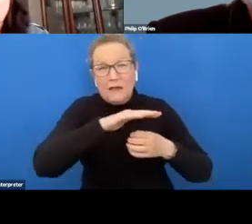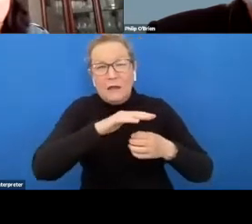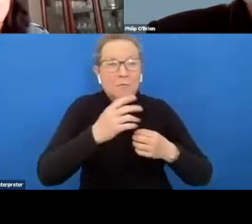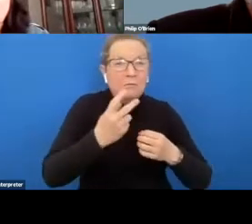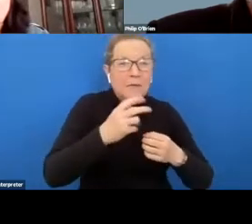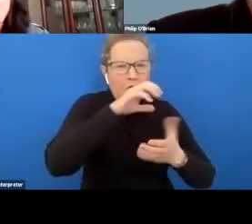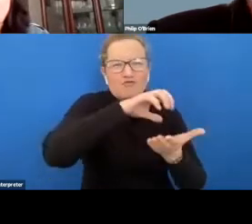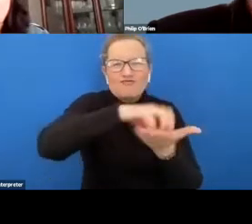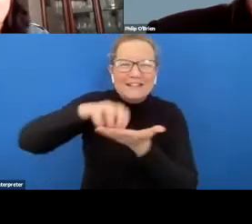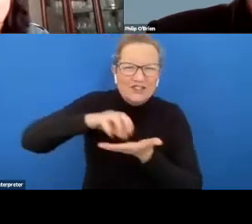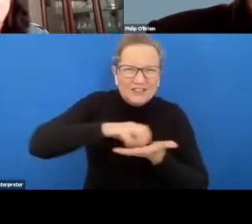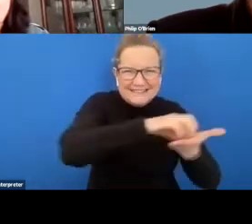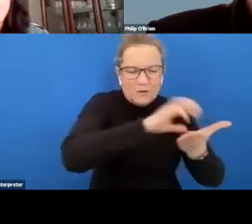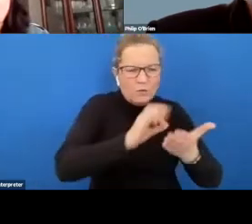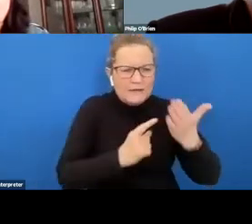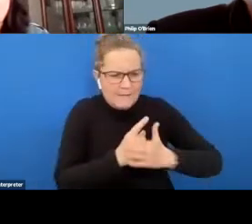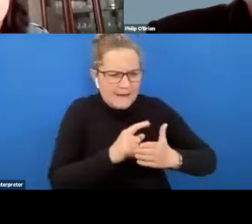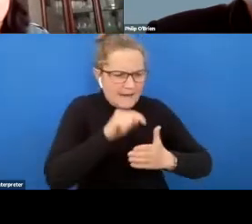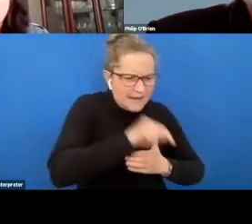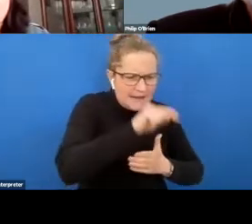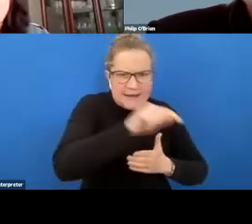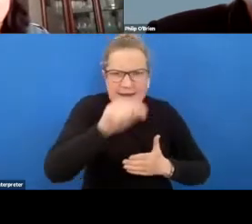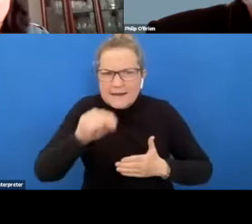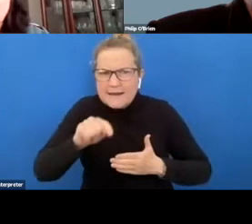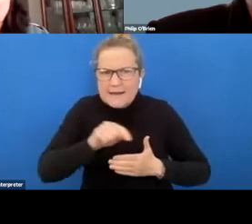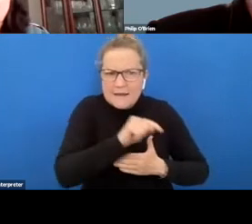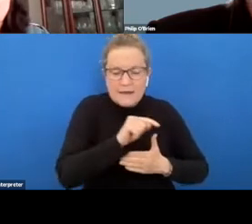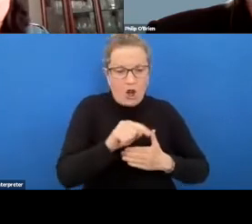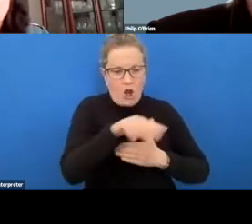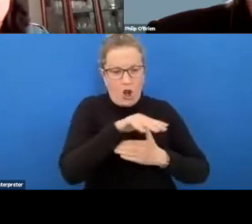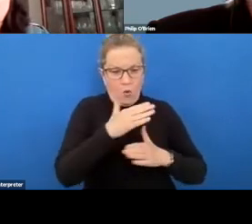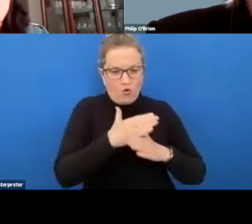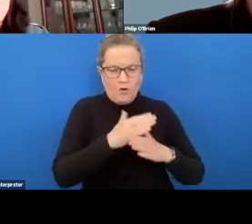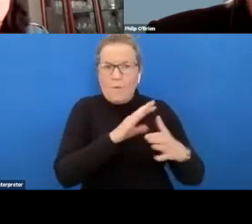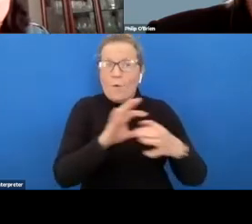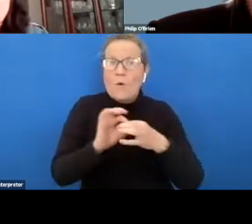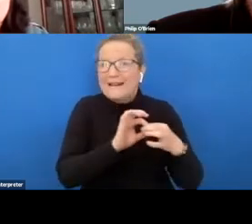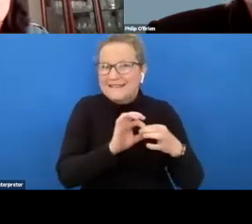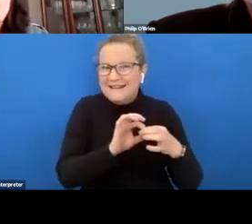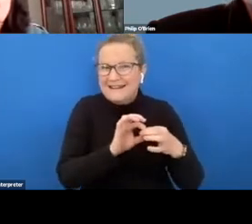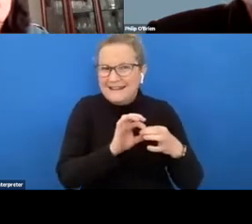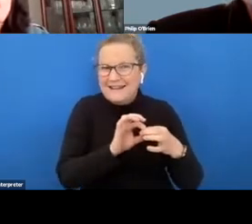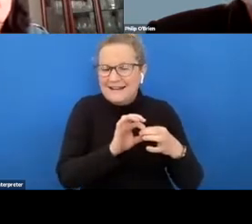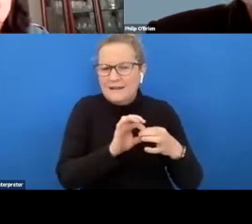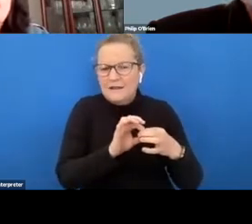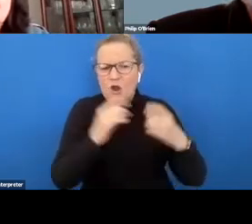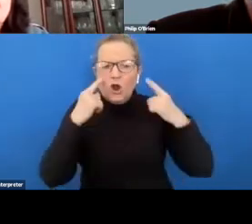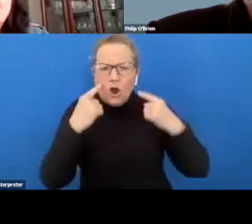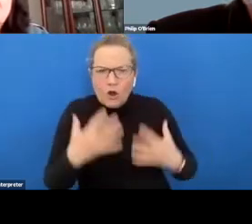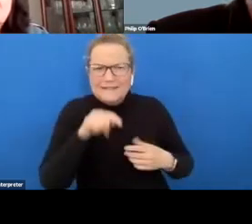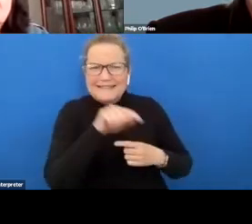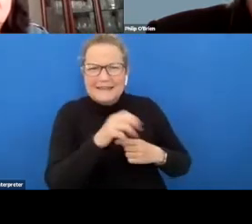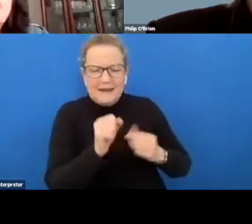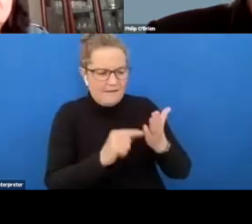regions um and uh including those local jobs coordinator programs are often um task forces that include